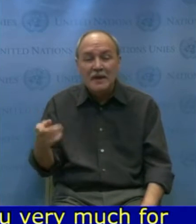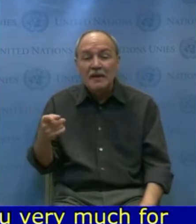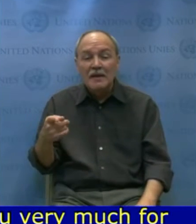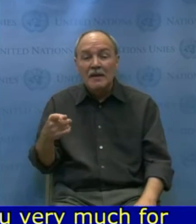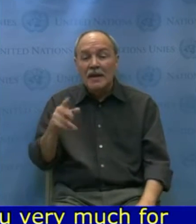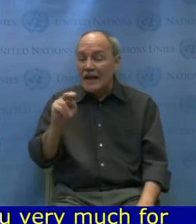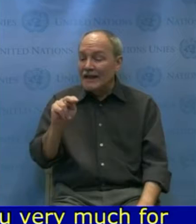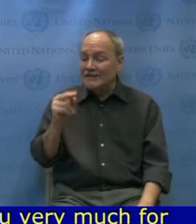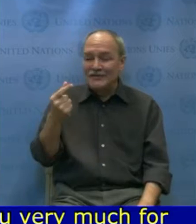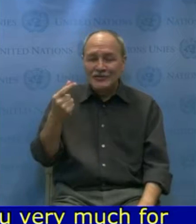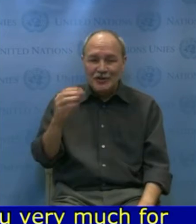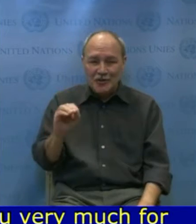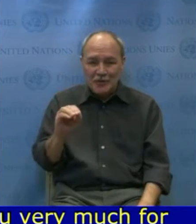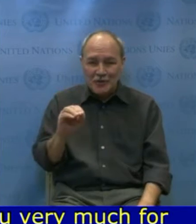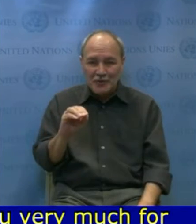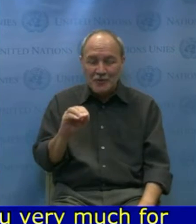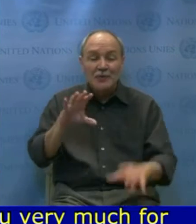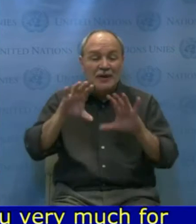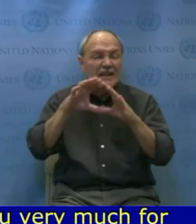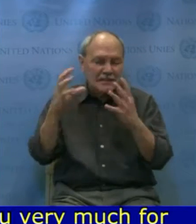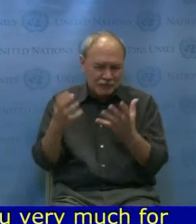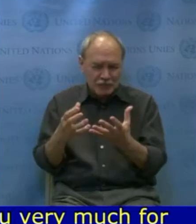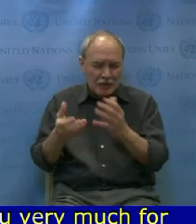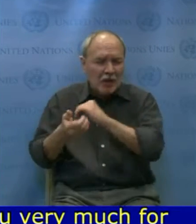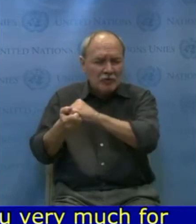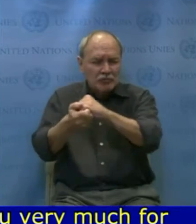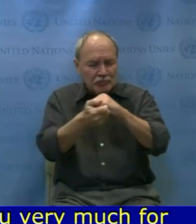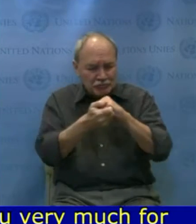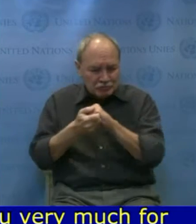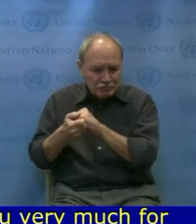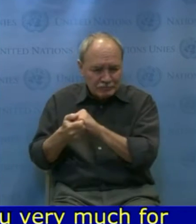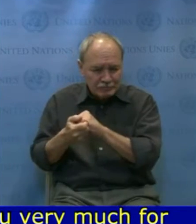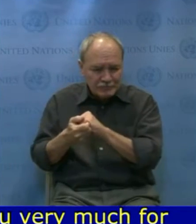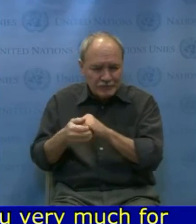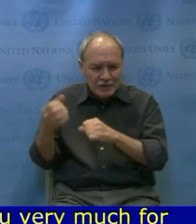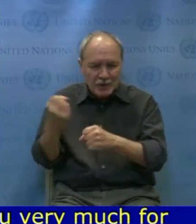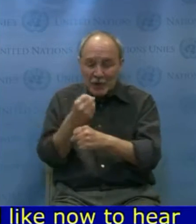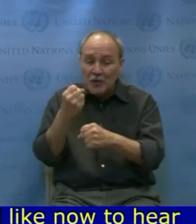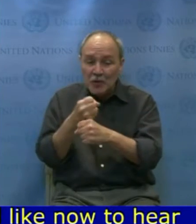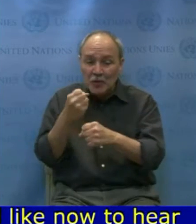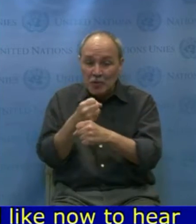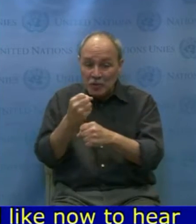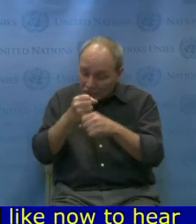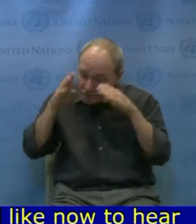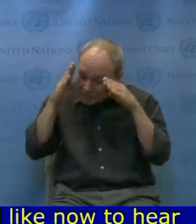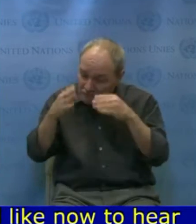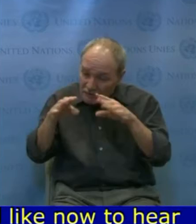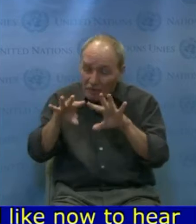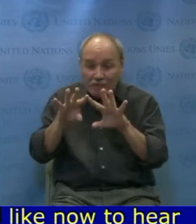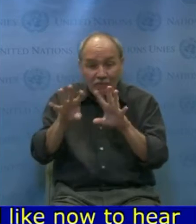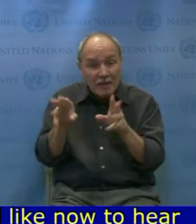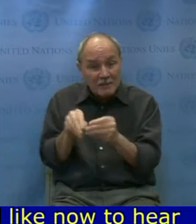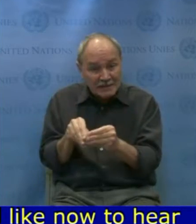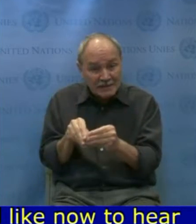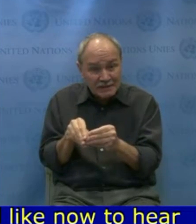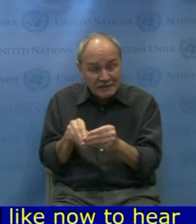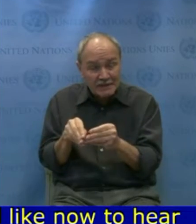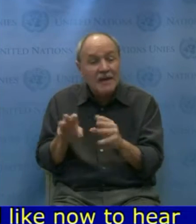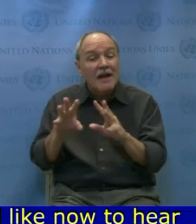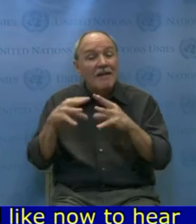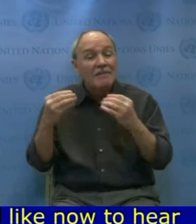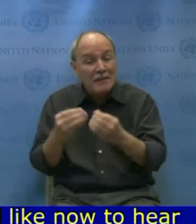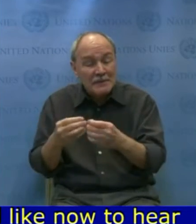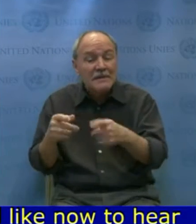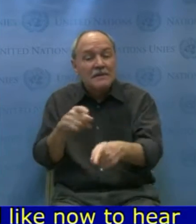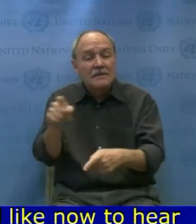an NGO, an INGO, that works on family issues. Because you see, when it comes to persons with disabilities,